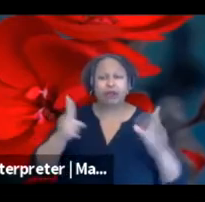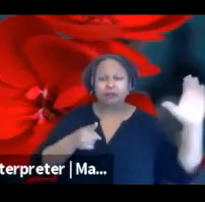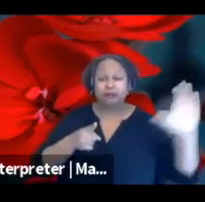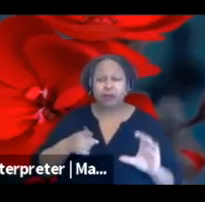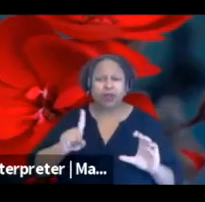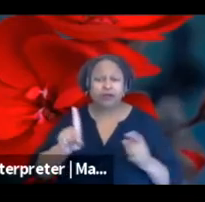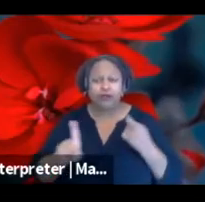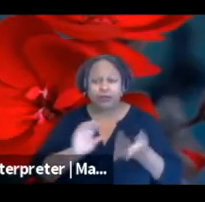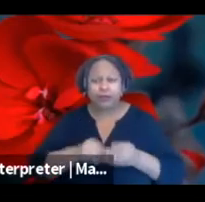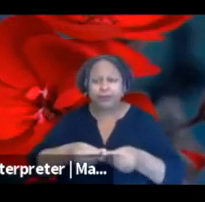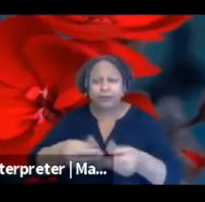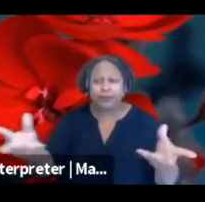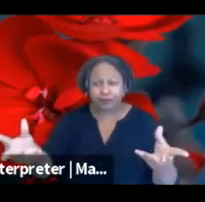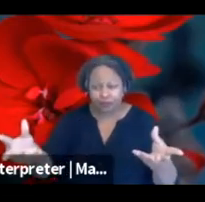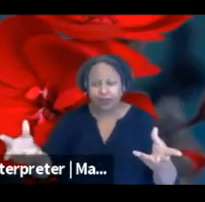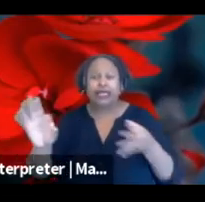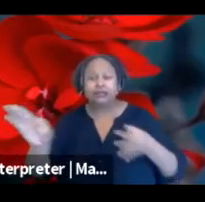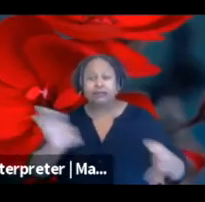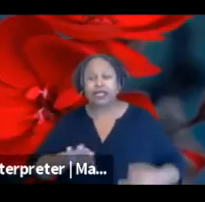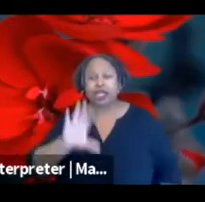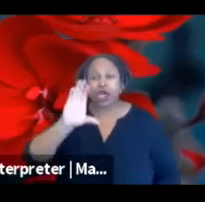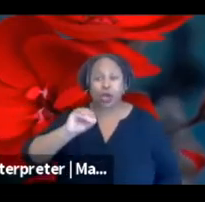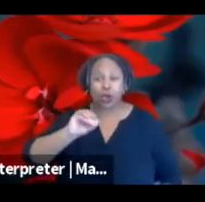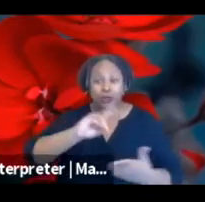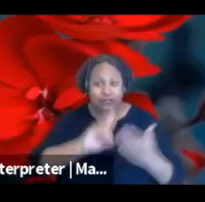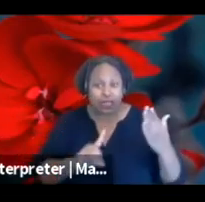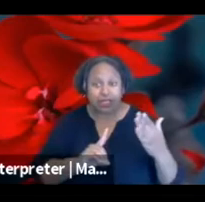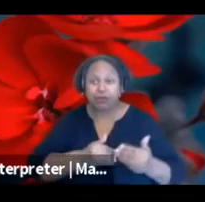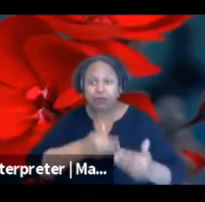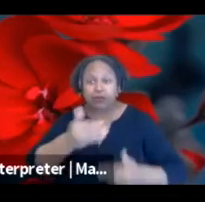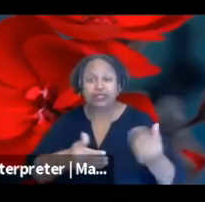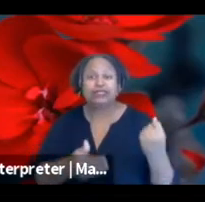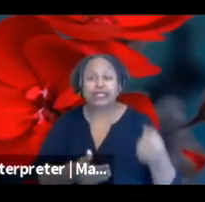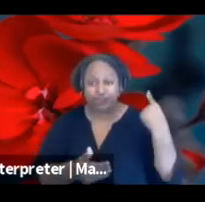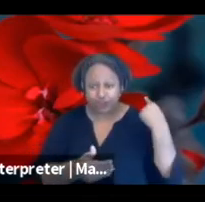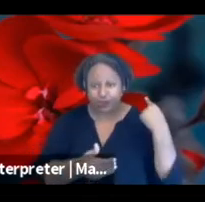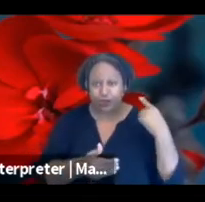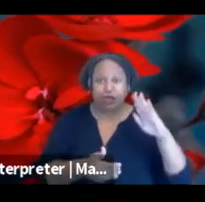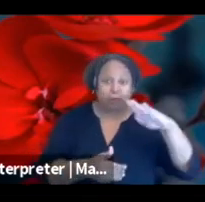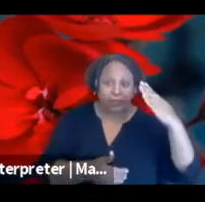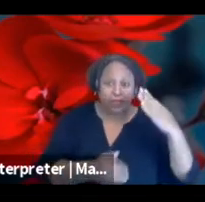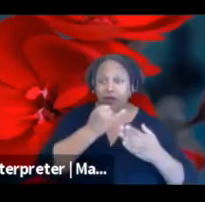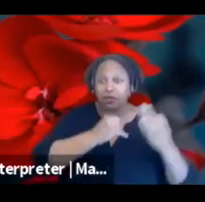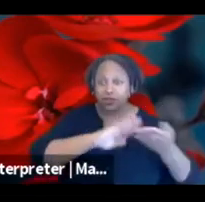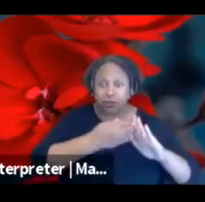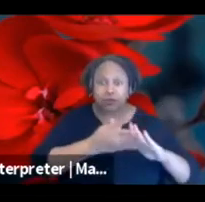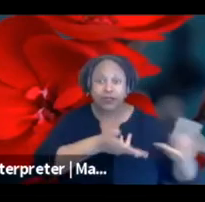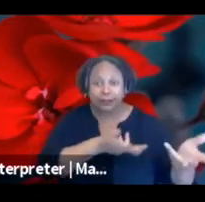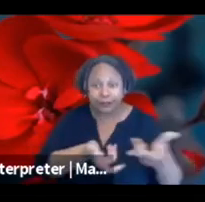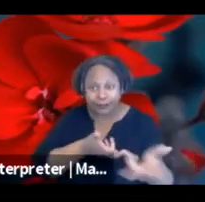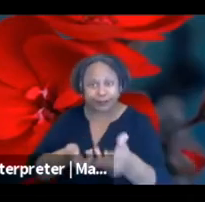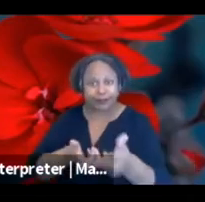going back to that co-design process with Black Arts community members, project funding priorities